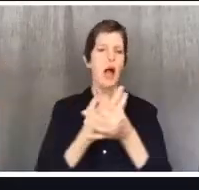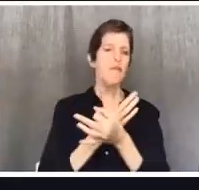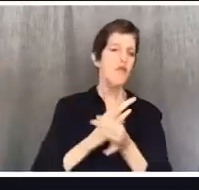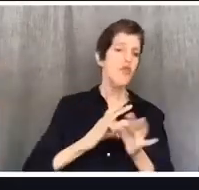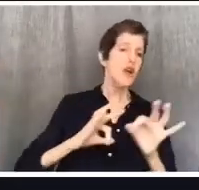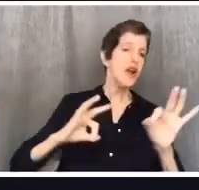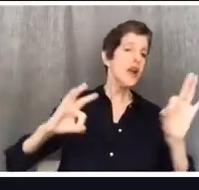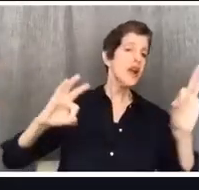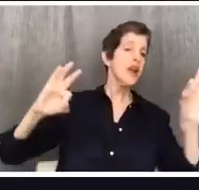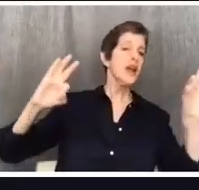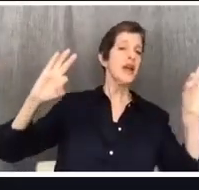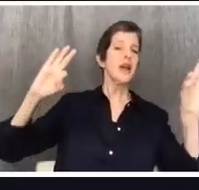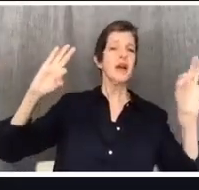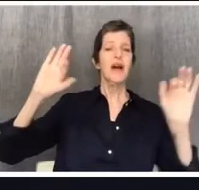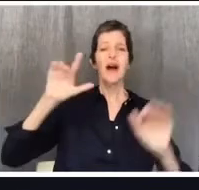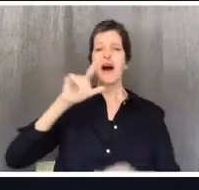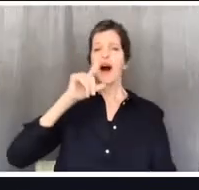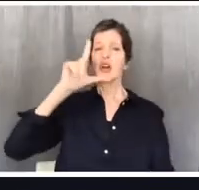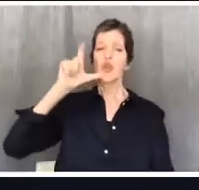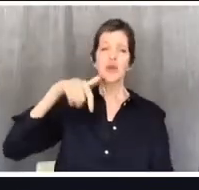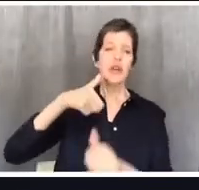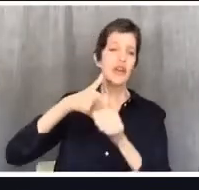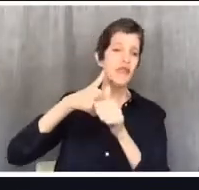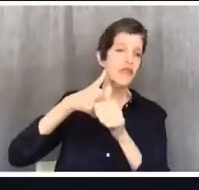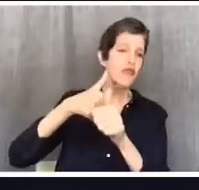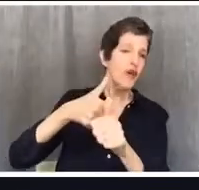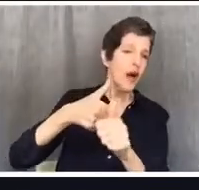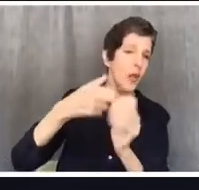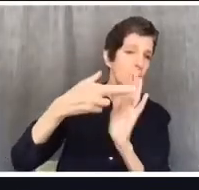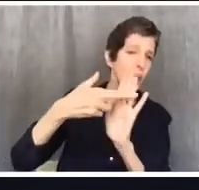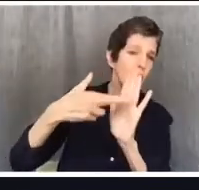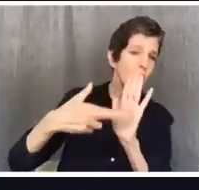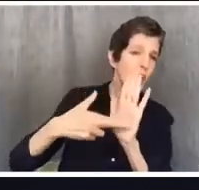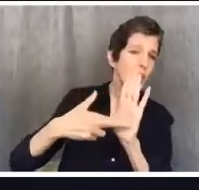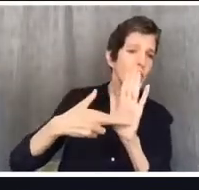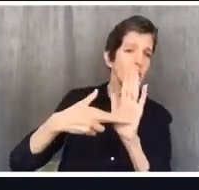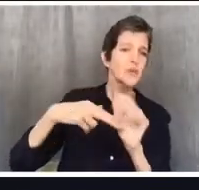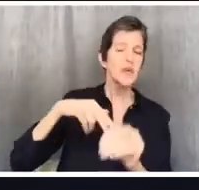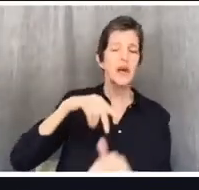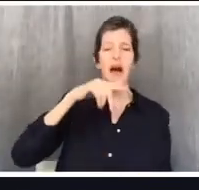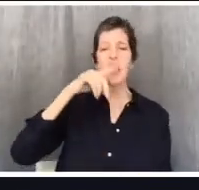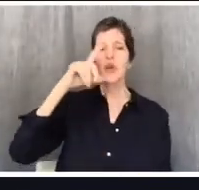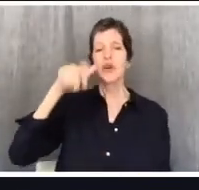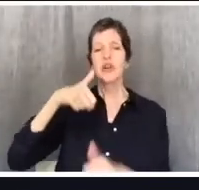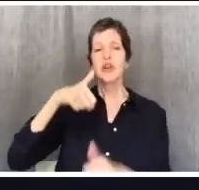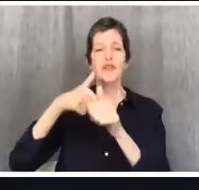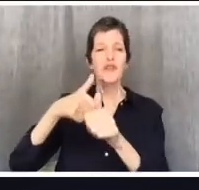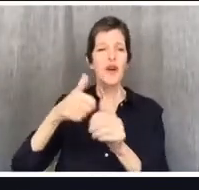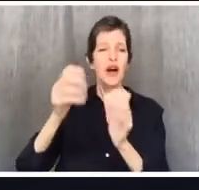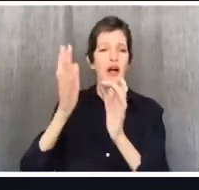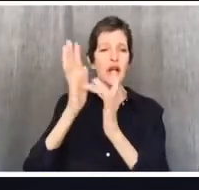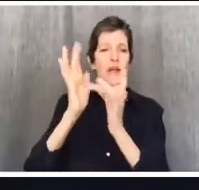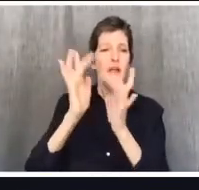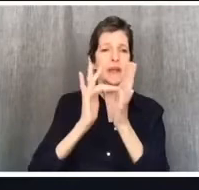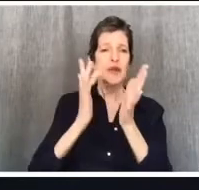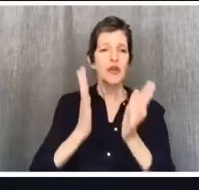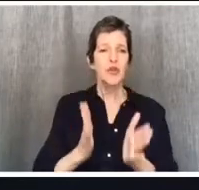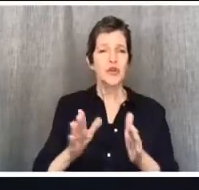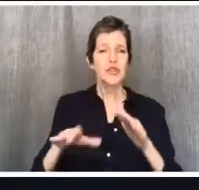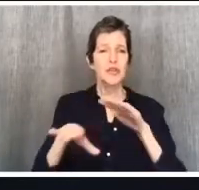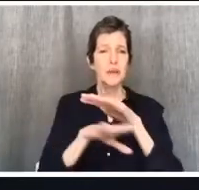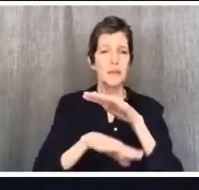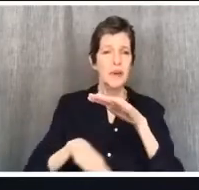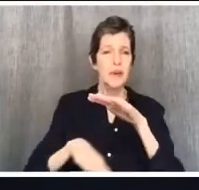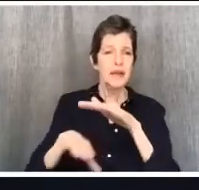in the gospel. So much so that they exploit it or they assume on it. It's someone with an underactive conscience.